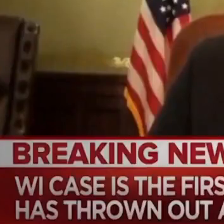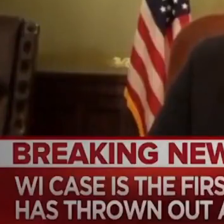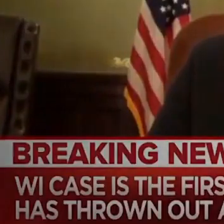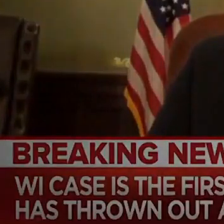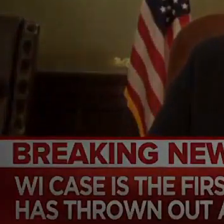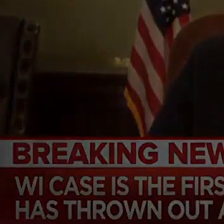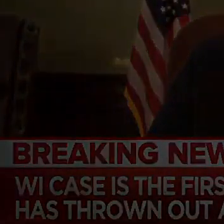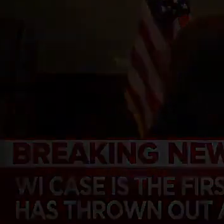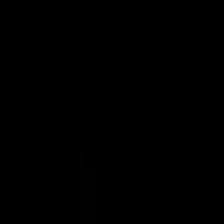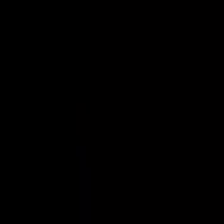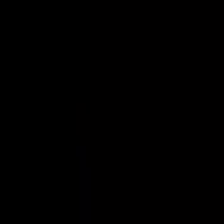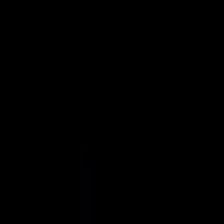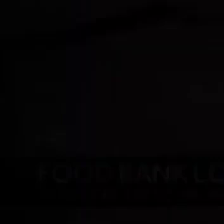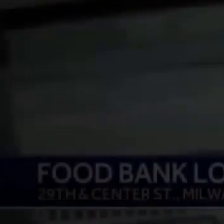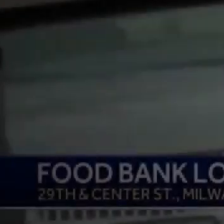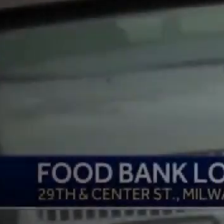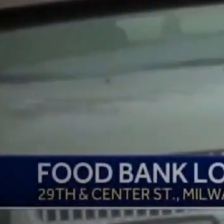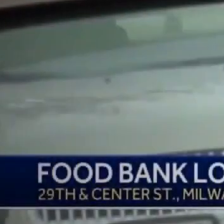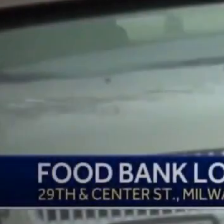state into chaos.